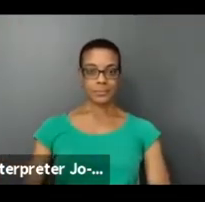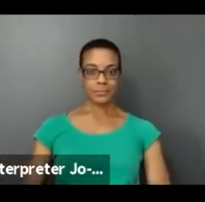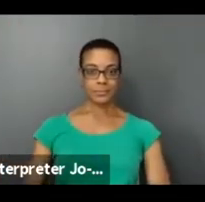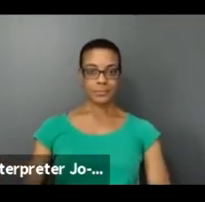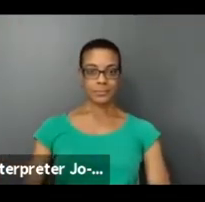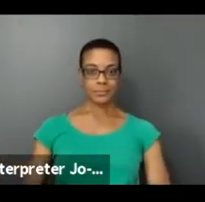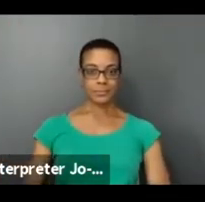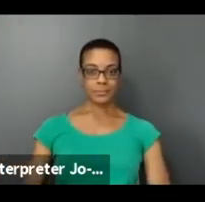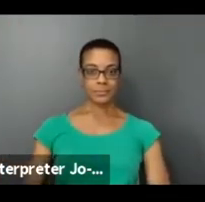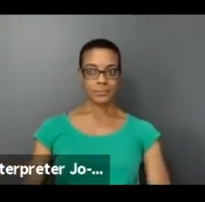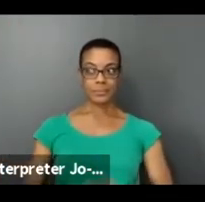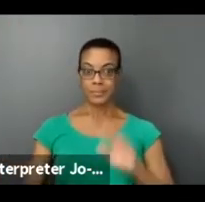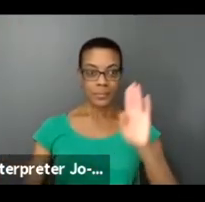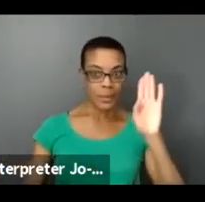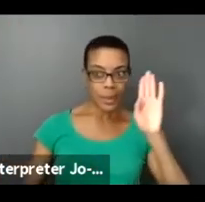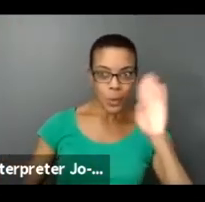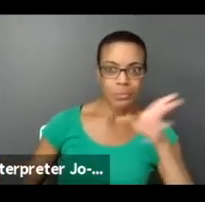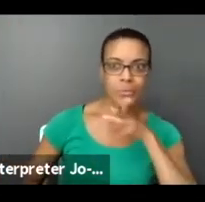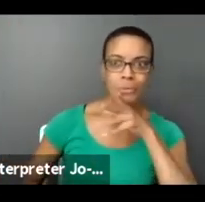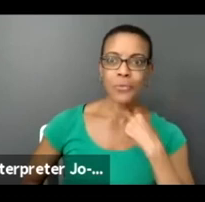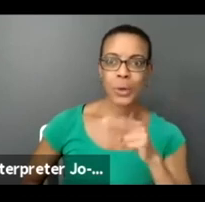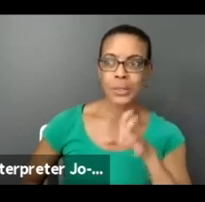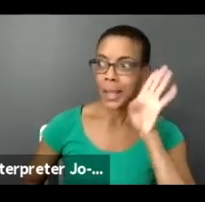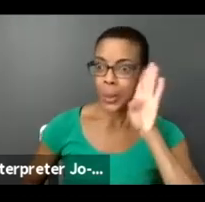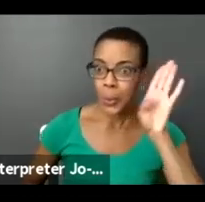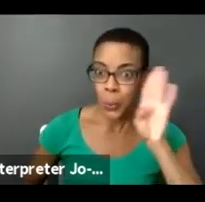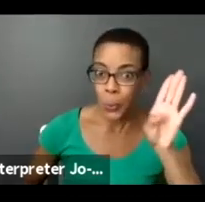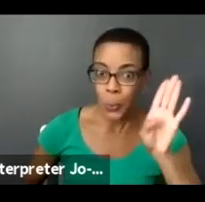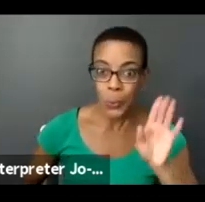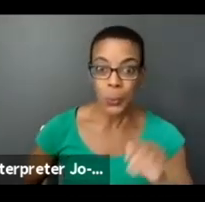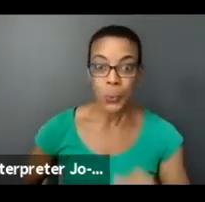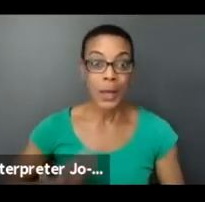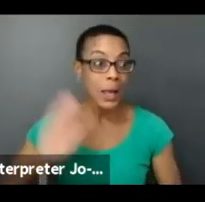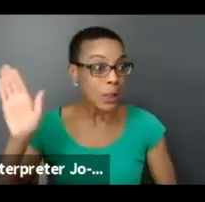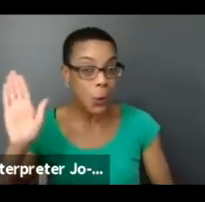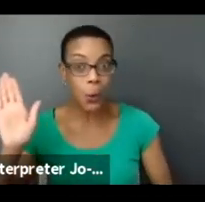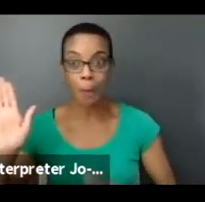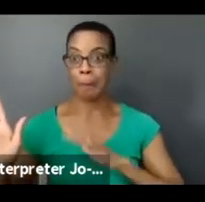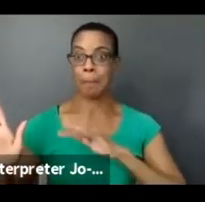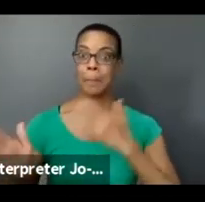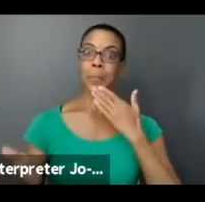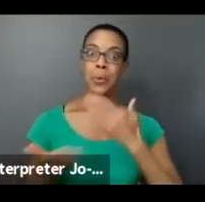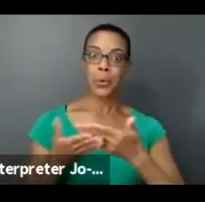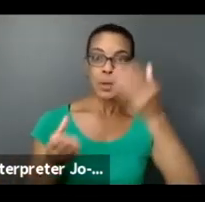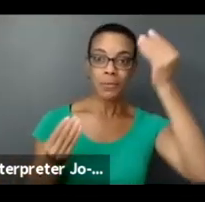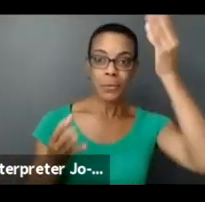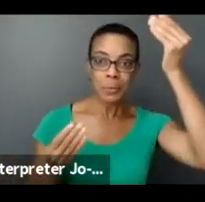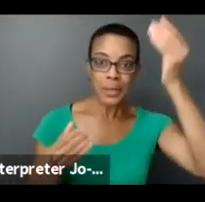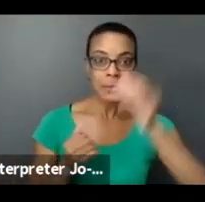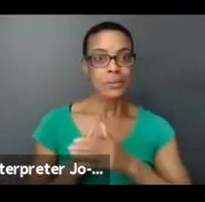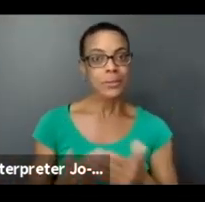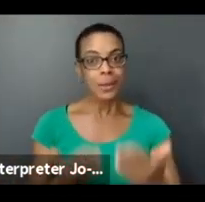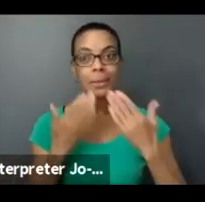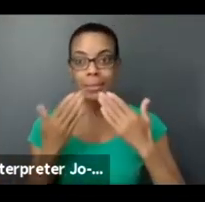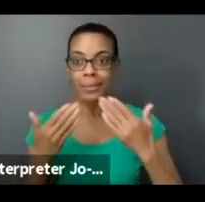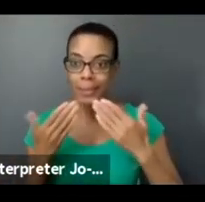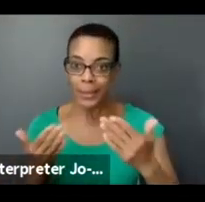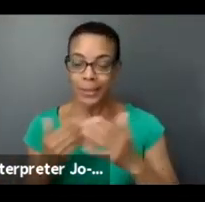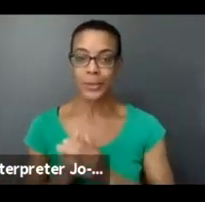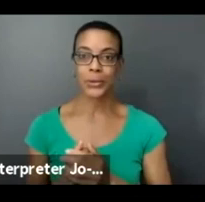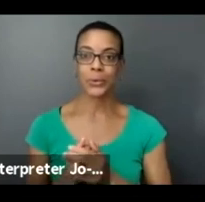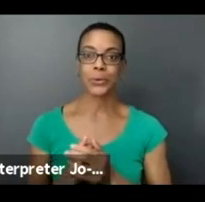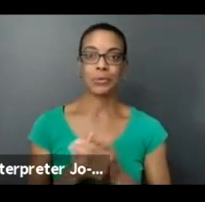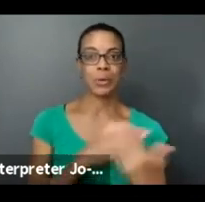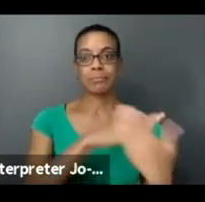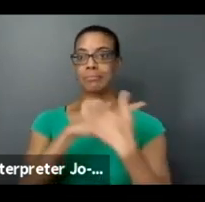Hello? Hi. Hi. No, this is really great information. Thank you for giving us advance notice.